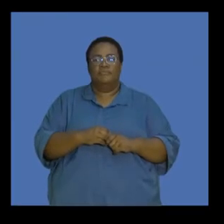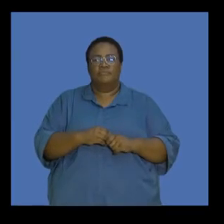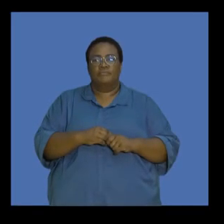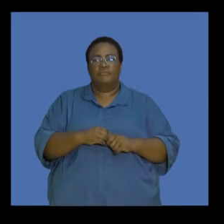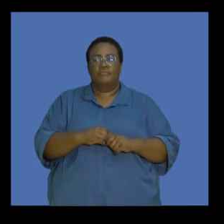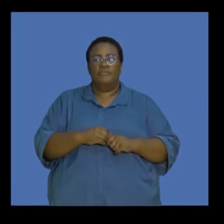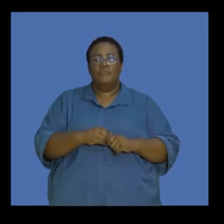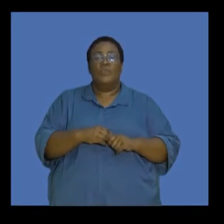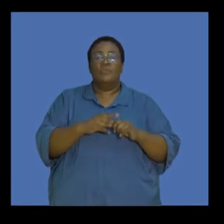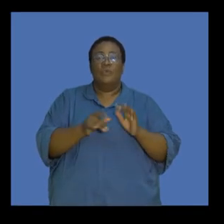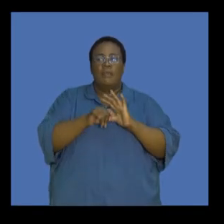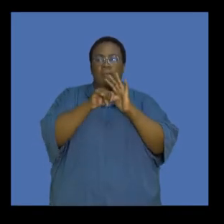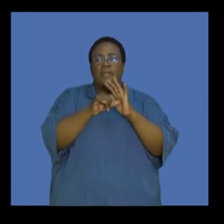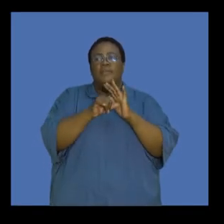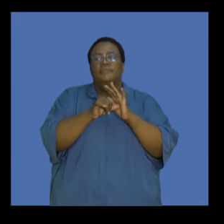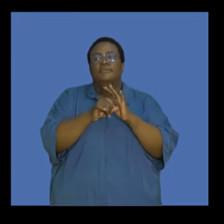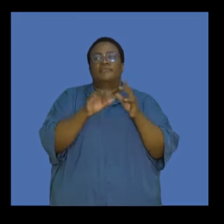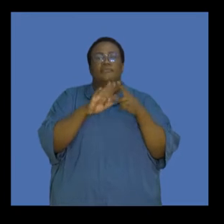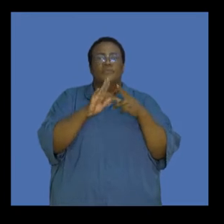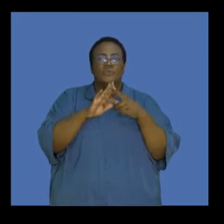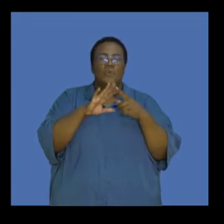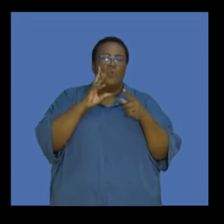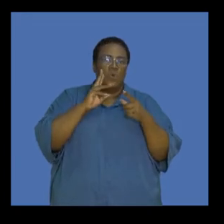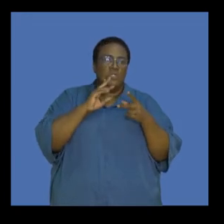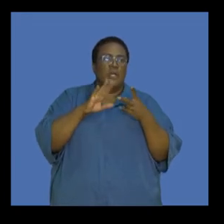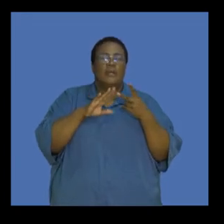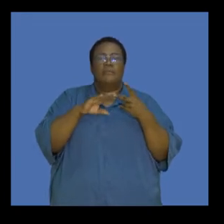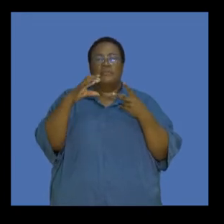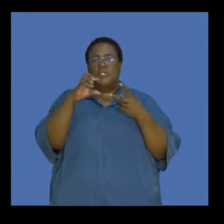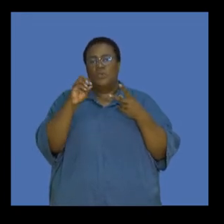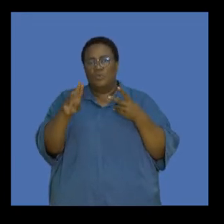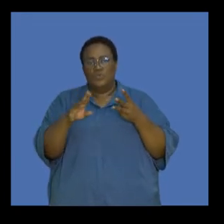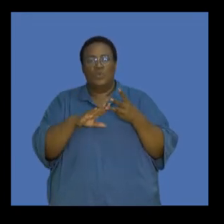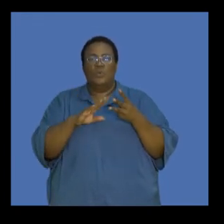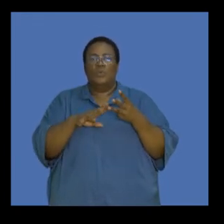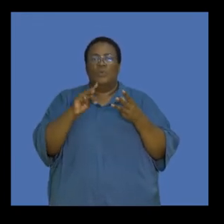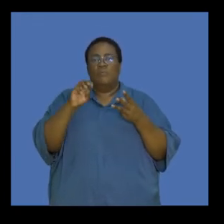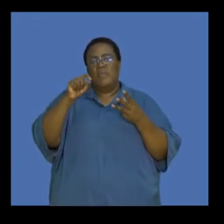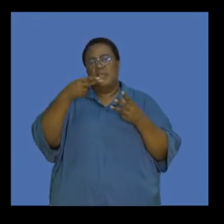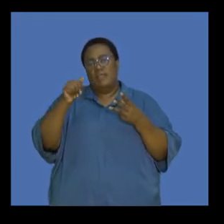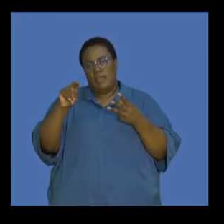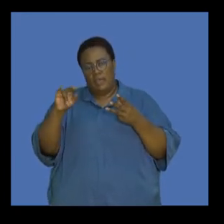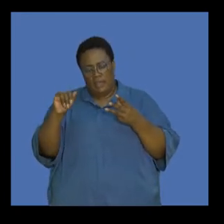that in the next graph. So the main greenhouse gases are, as I discussed, water vapor, carbon dioxide,